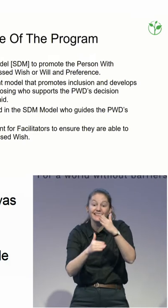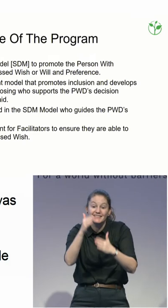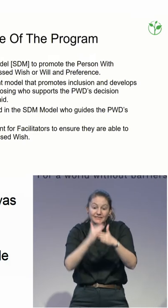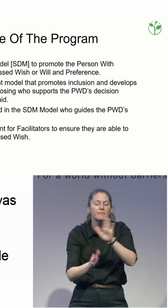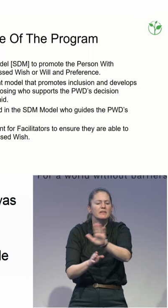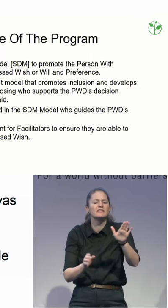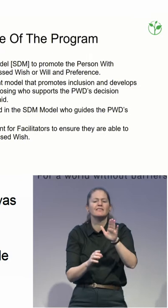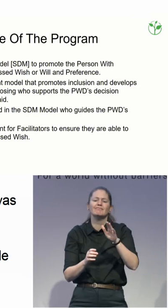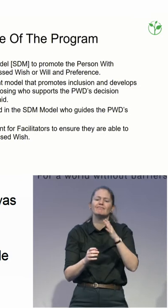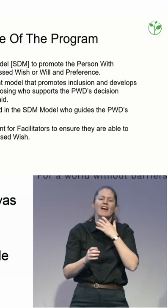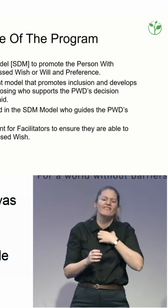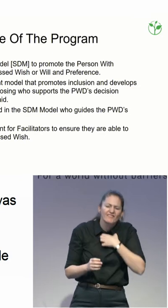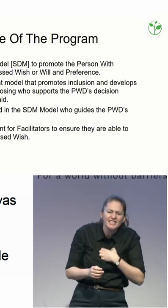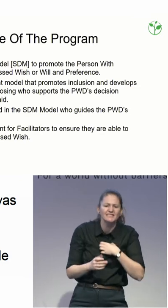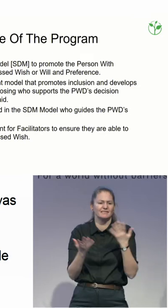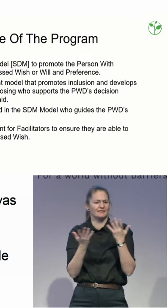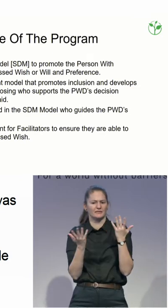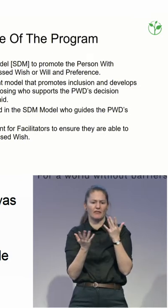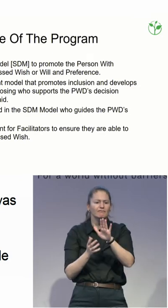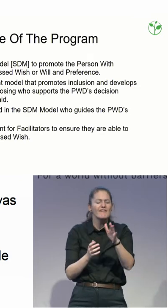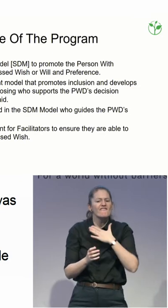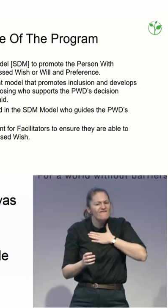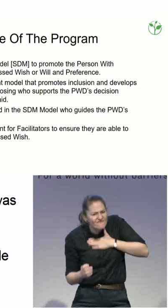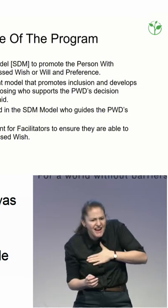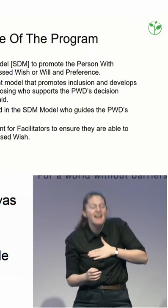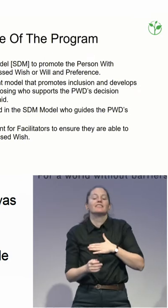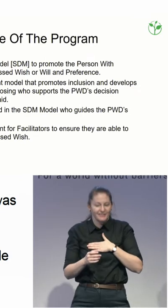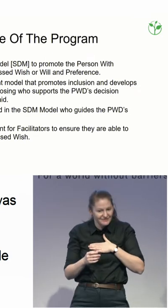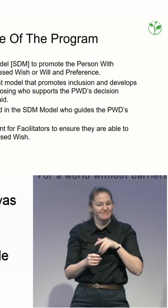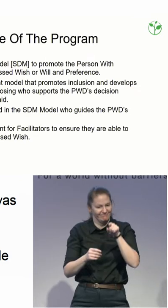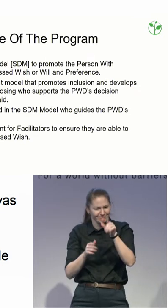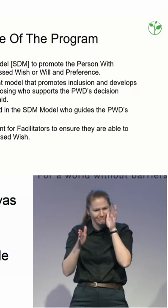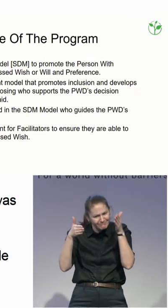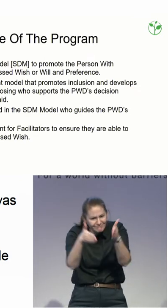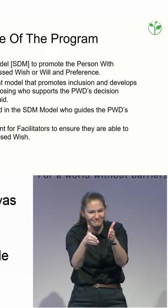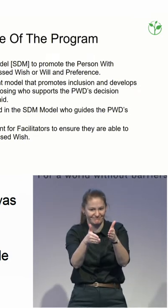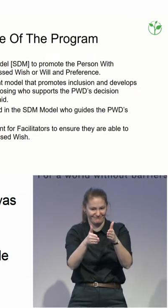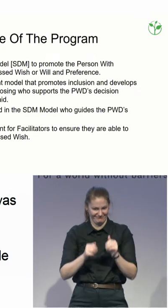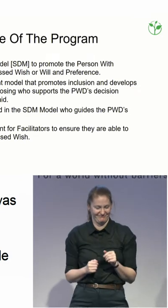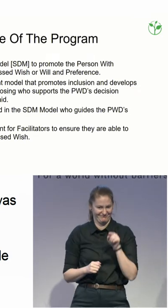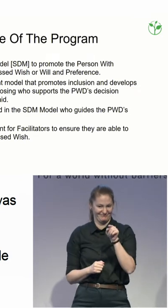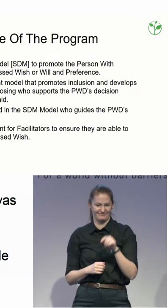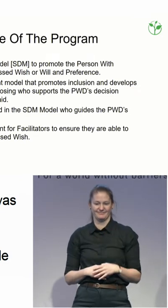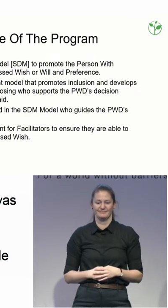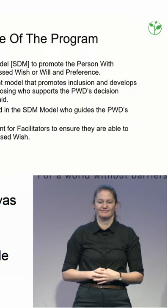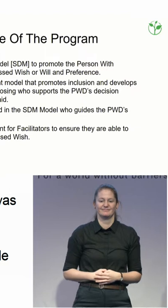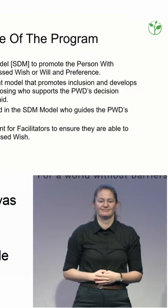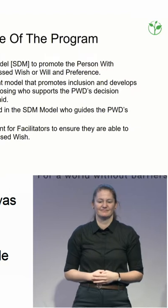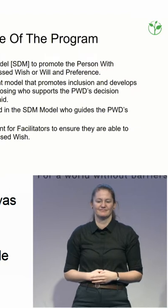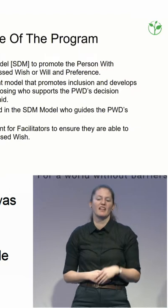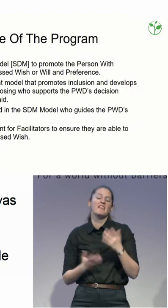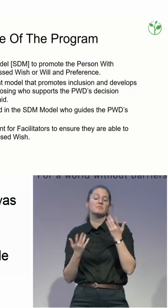need. Because sometimes what they need is what people find is in best interest. It may not be, but it could be.